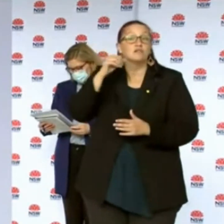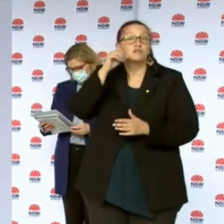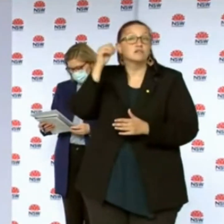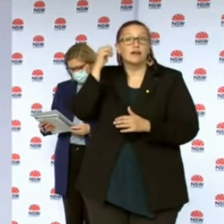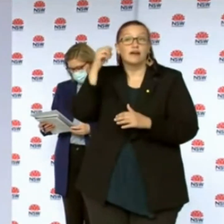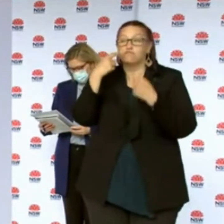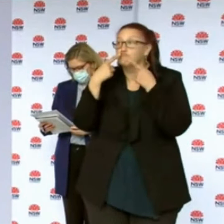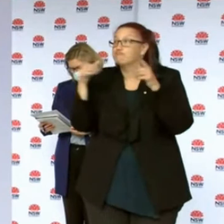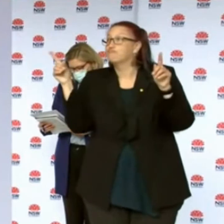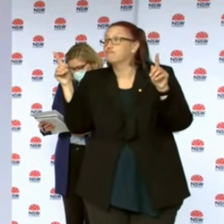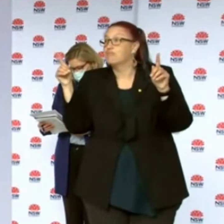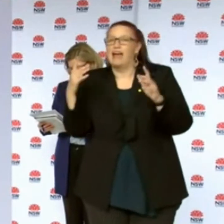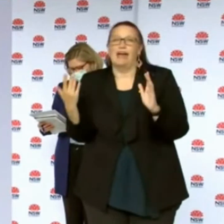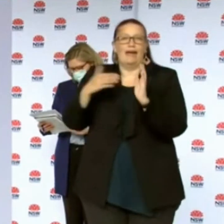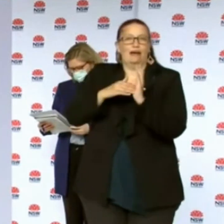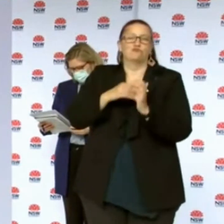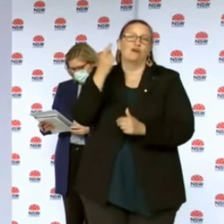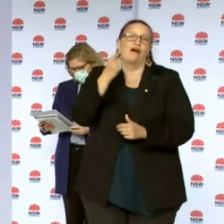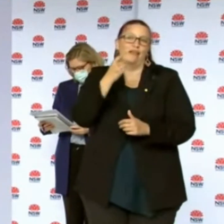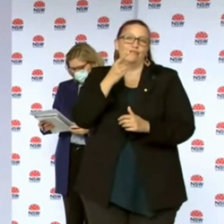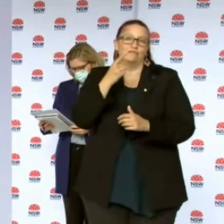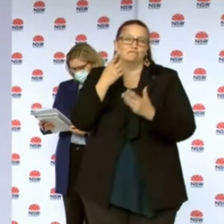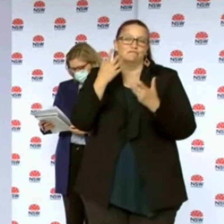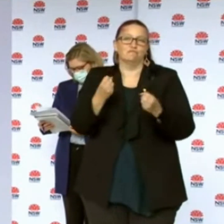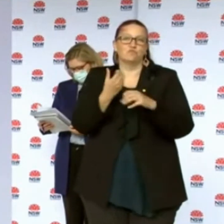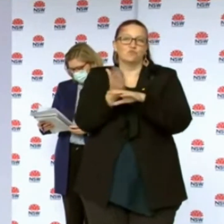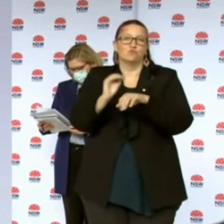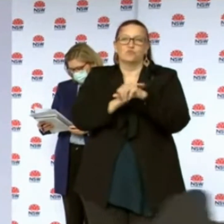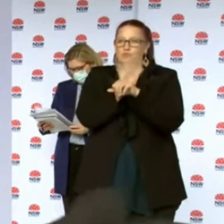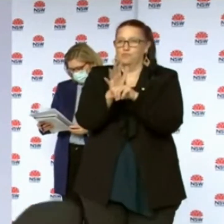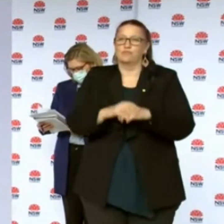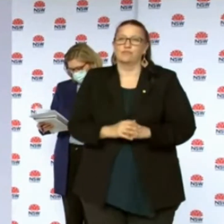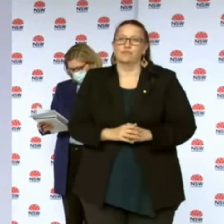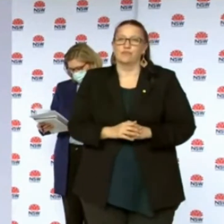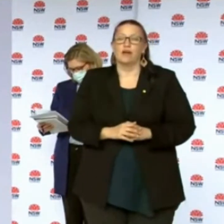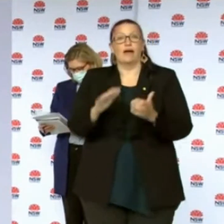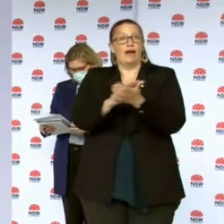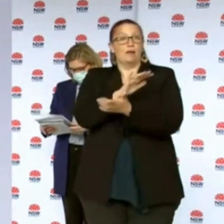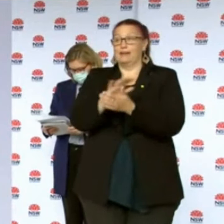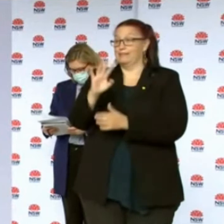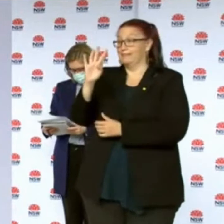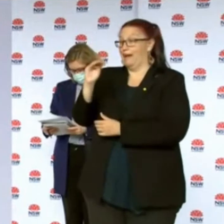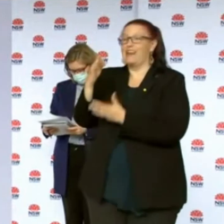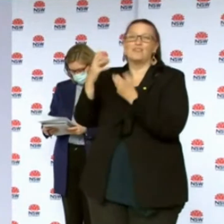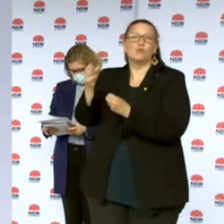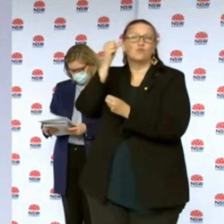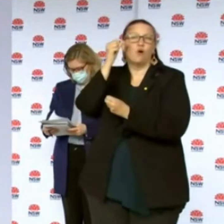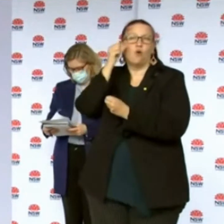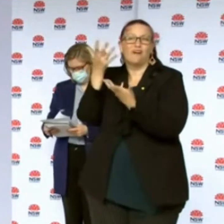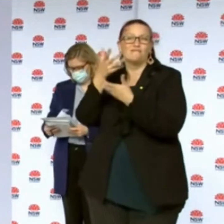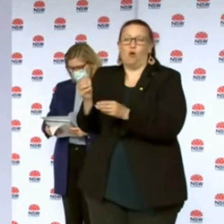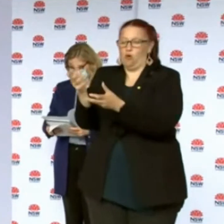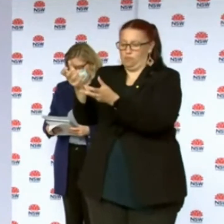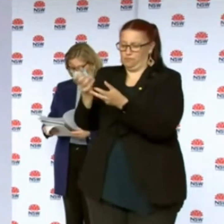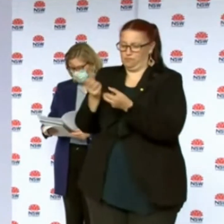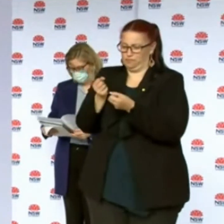community. Pleasingly all but one are linked and Dr Kerry Chant will provide information about that. I do want to stress